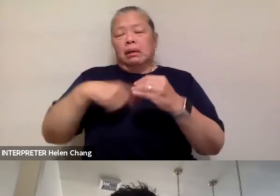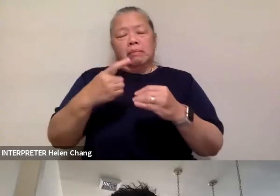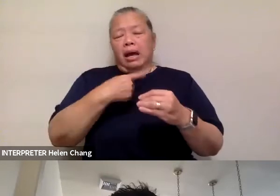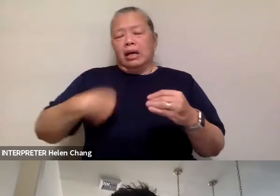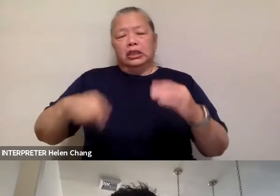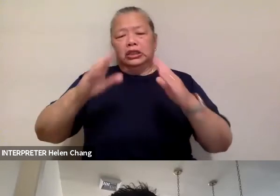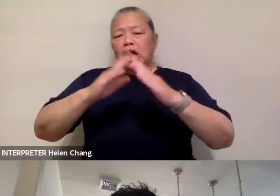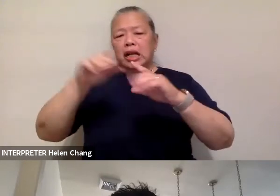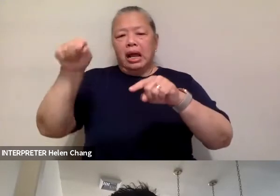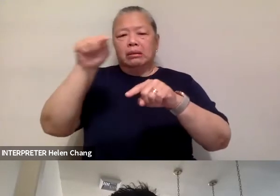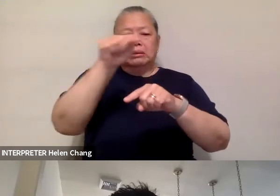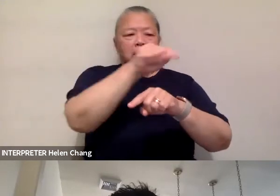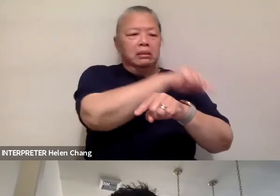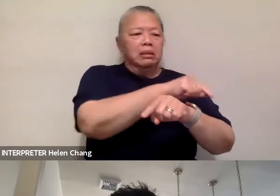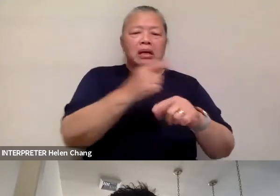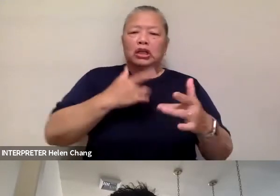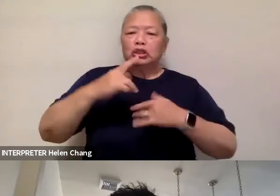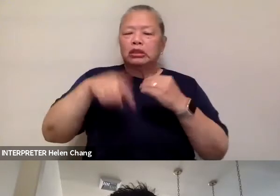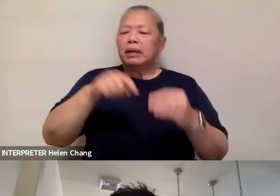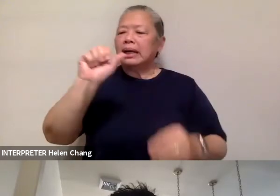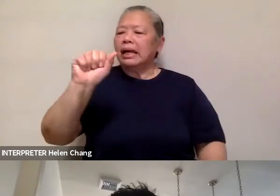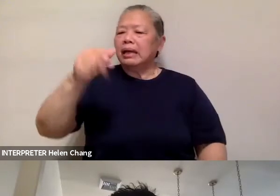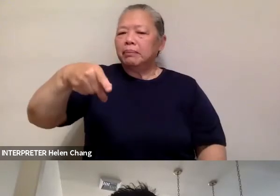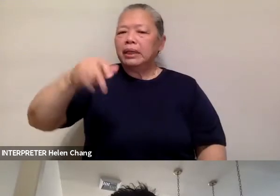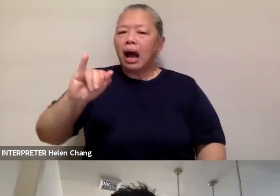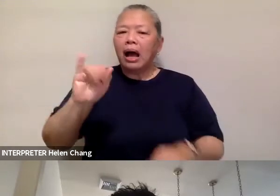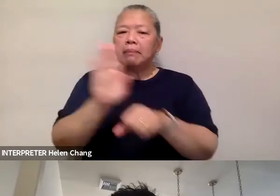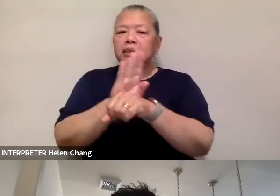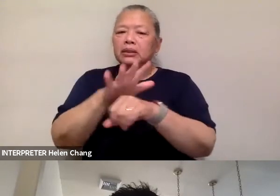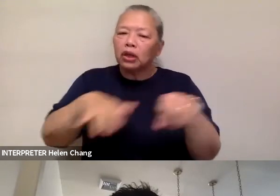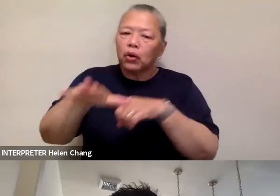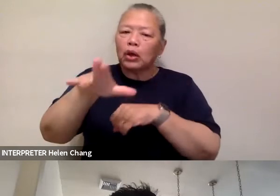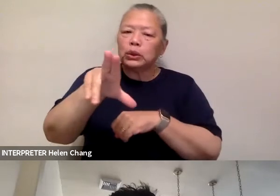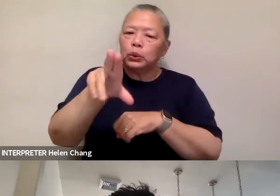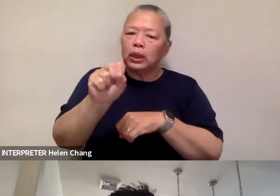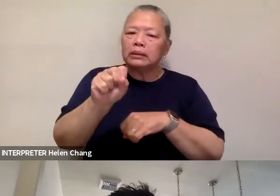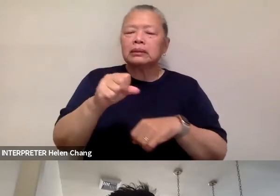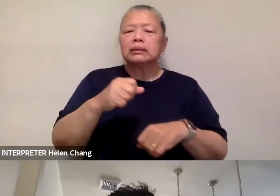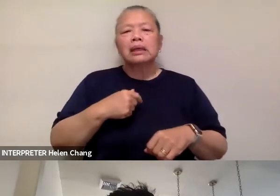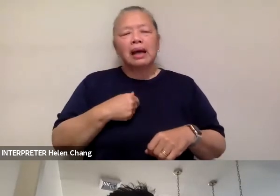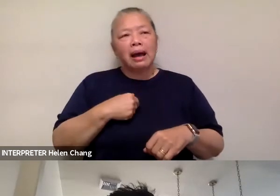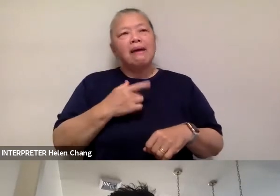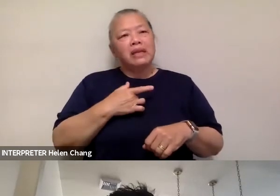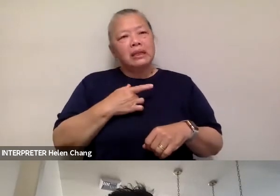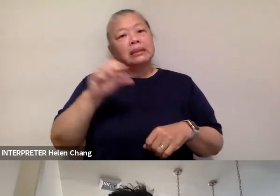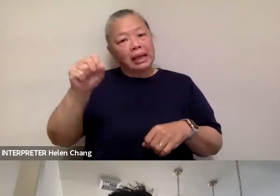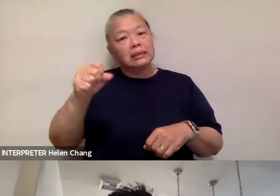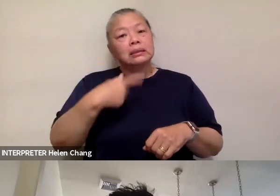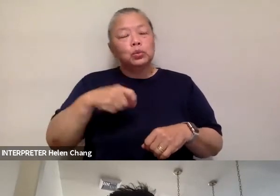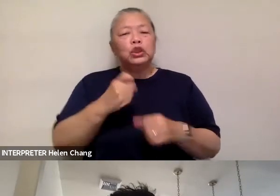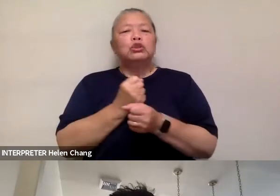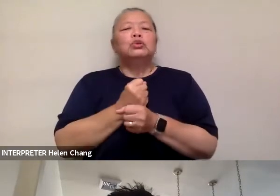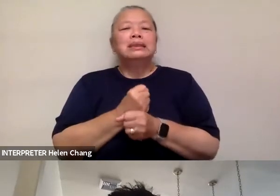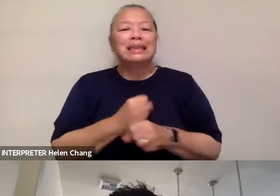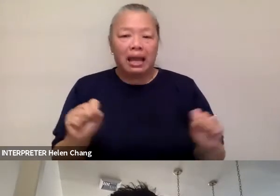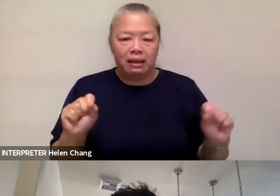AAPI businesses all across the United States. So I would definitely say that we need to save at this point and that